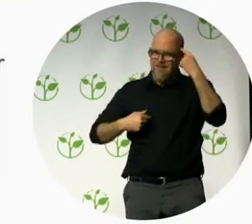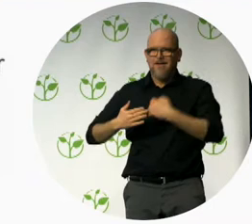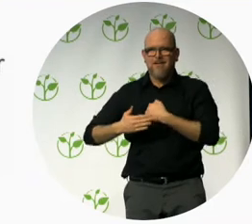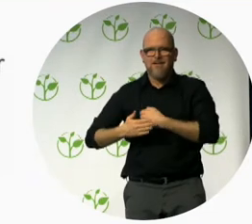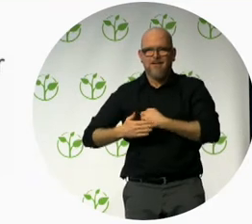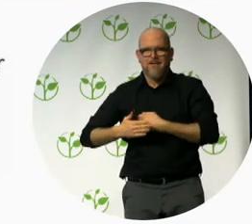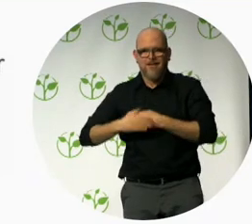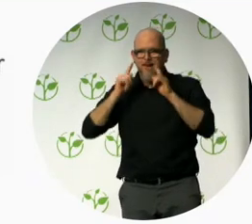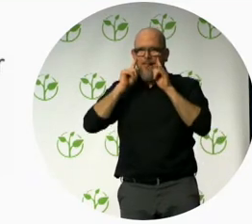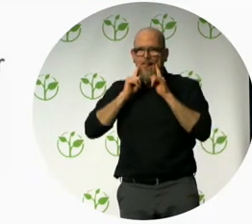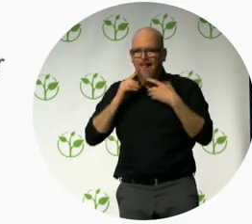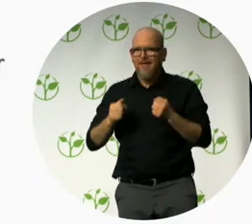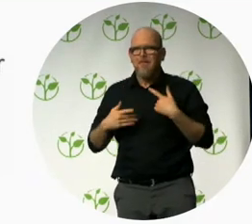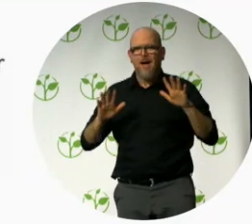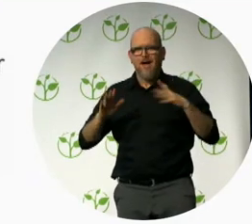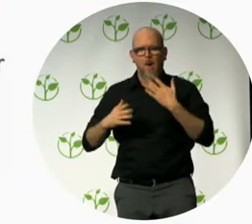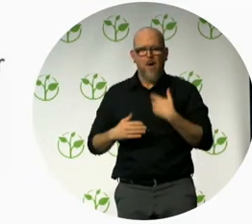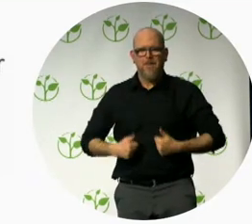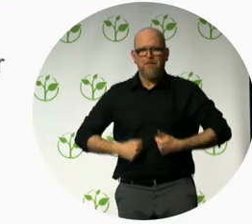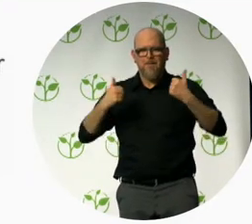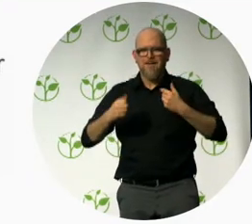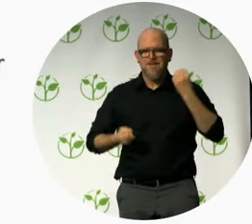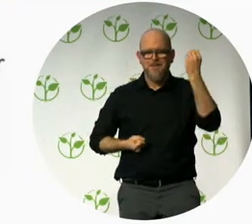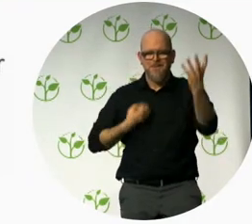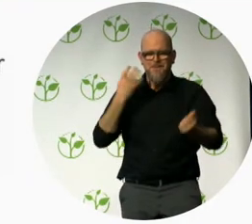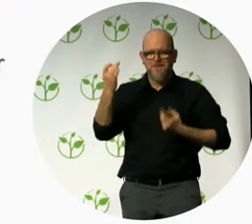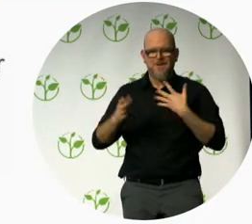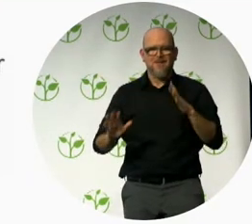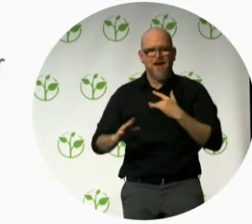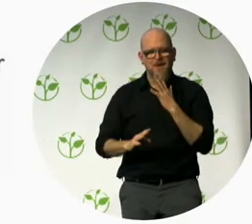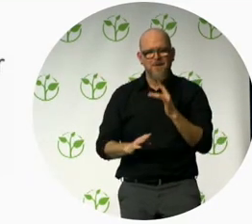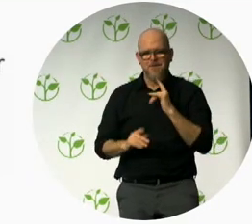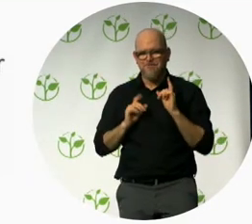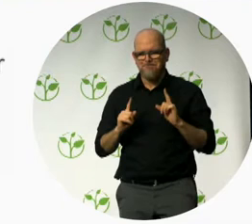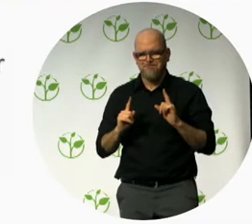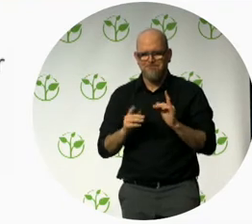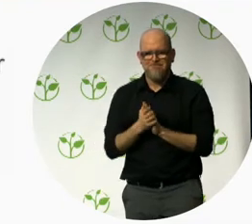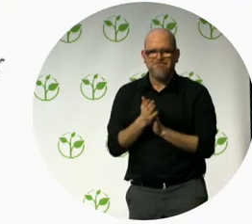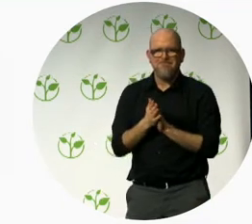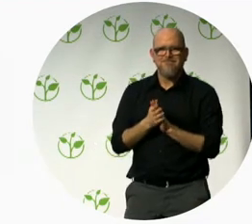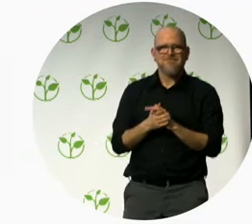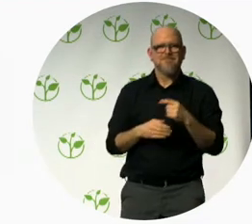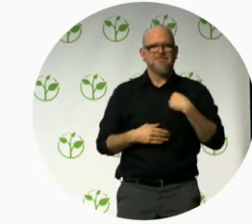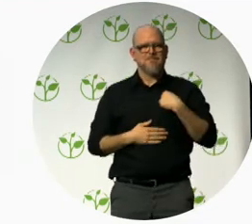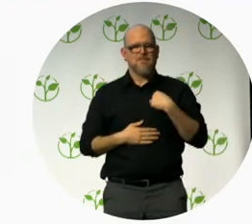I was born to a father who was a paraplegic confined to a wheelchair due to an accident.